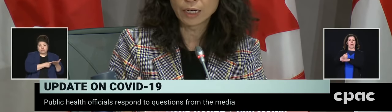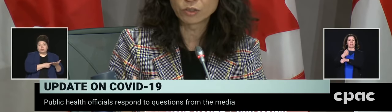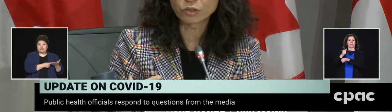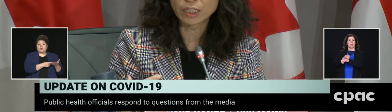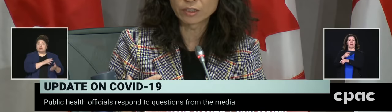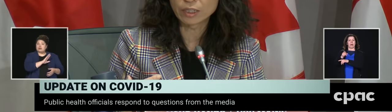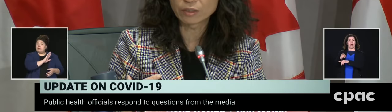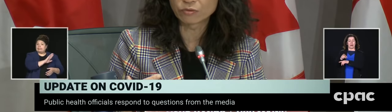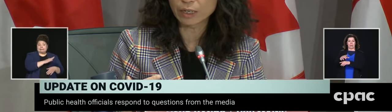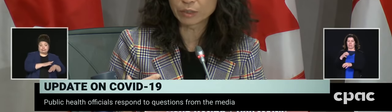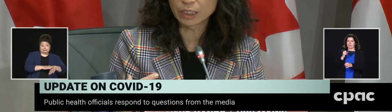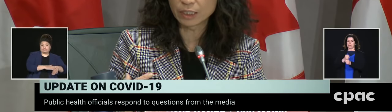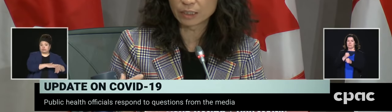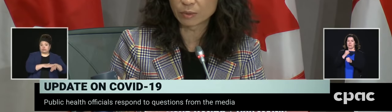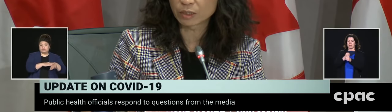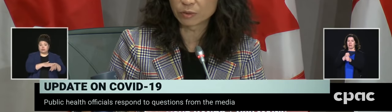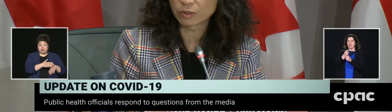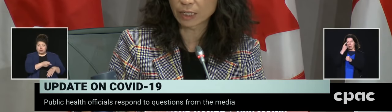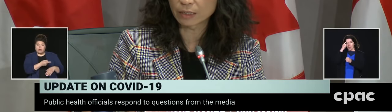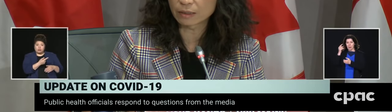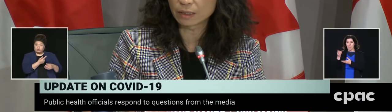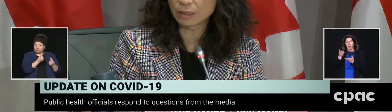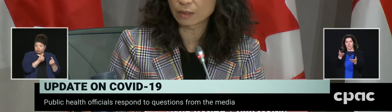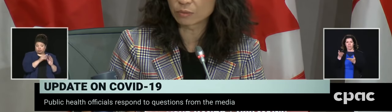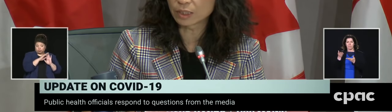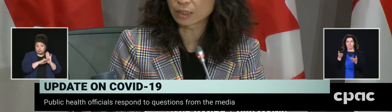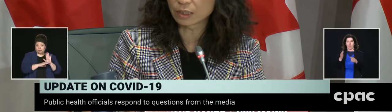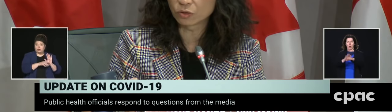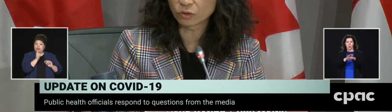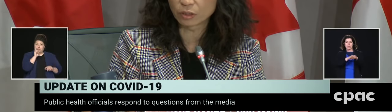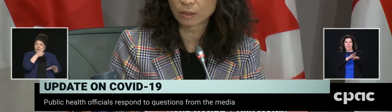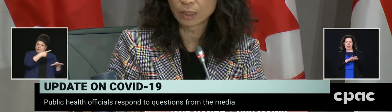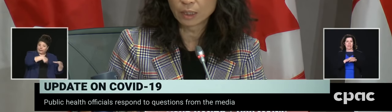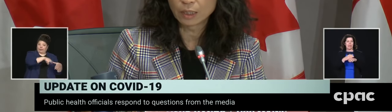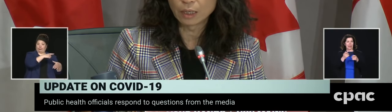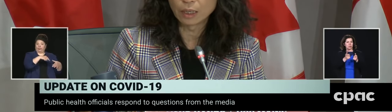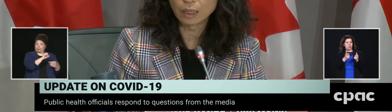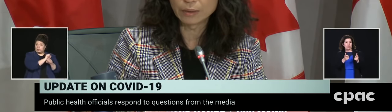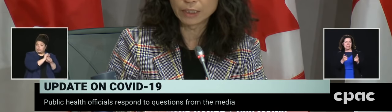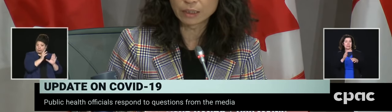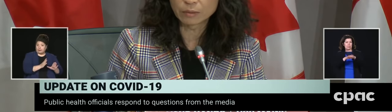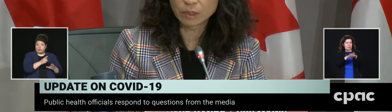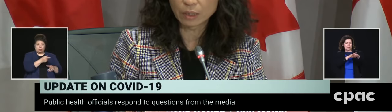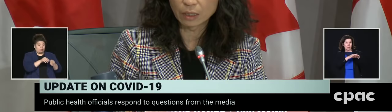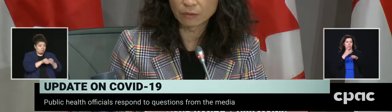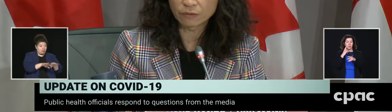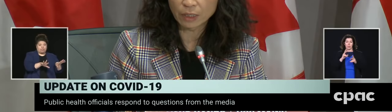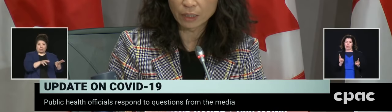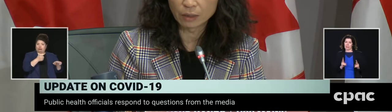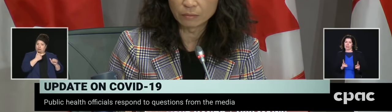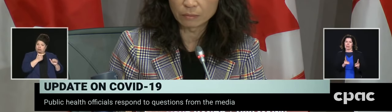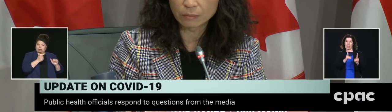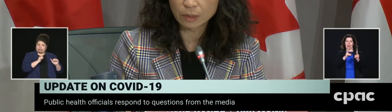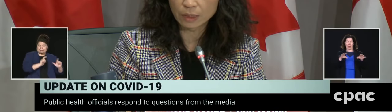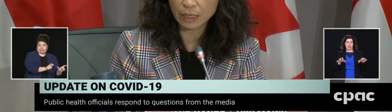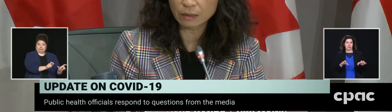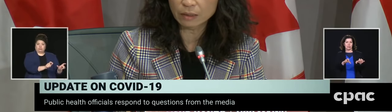and trying to, as rapidly as possible, get these outbreaks under control. In terms of